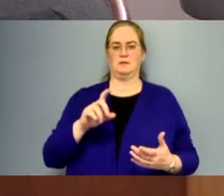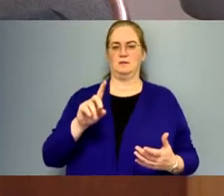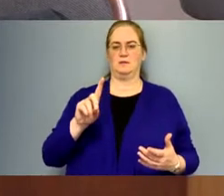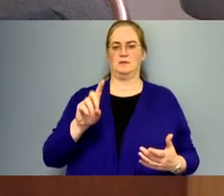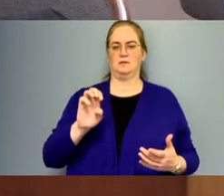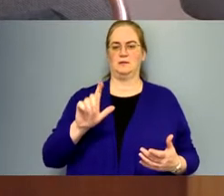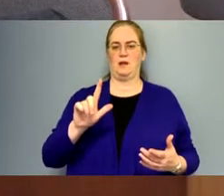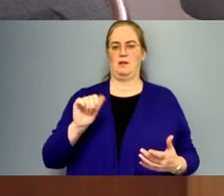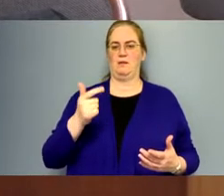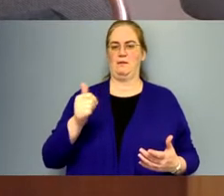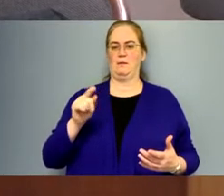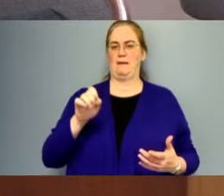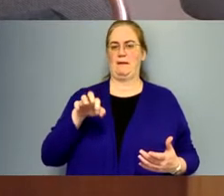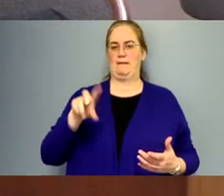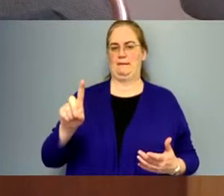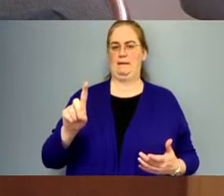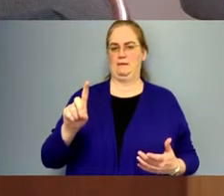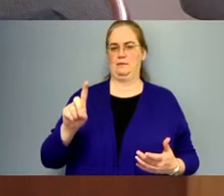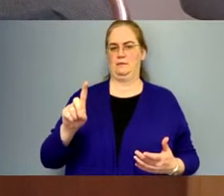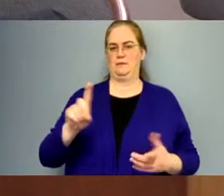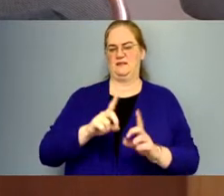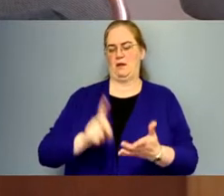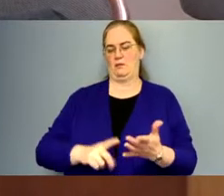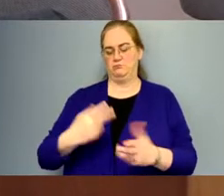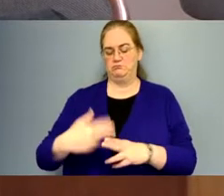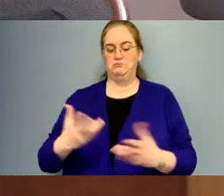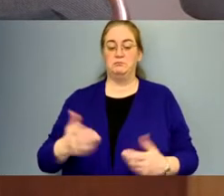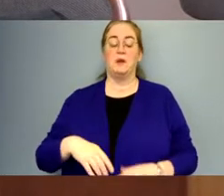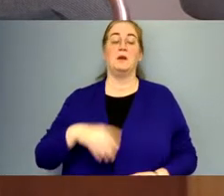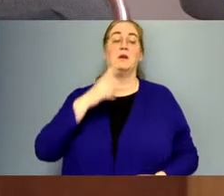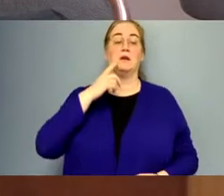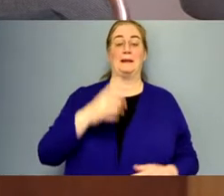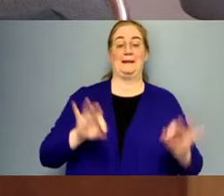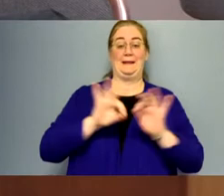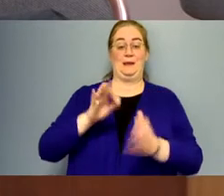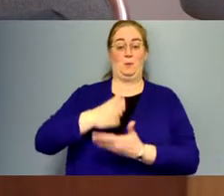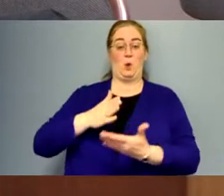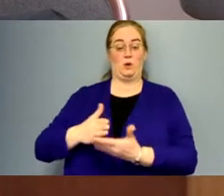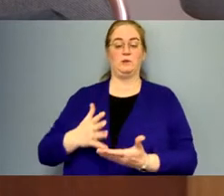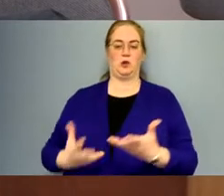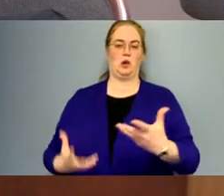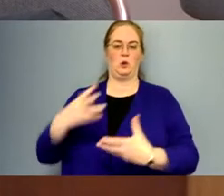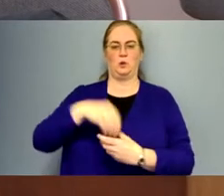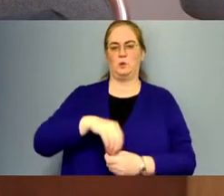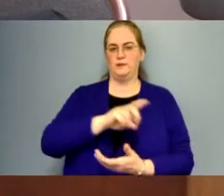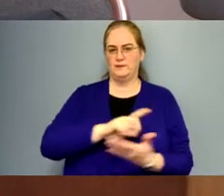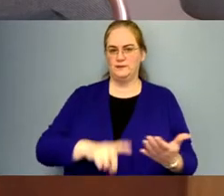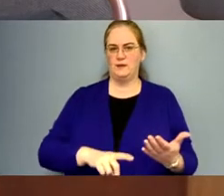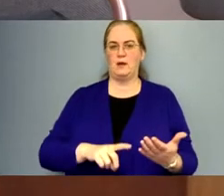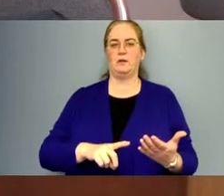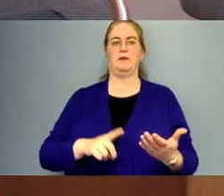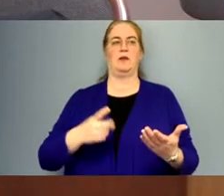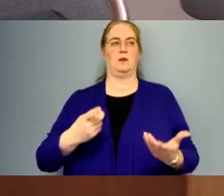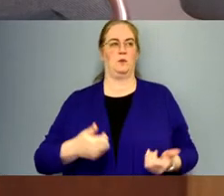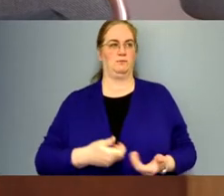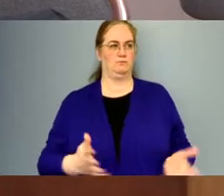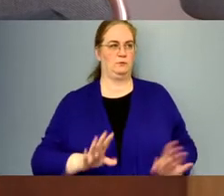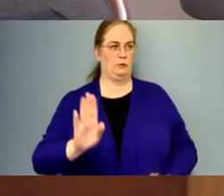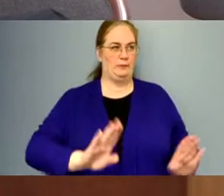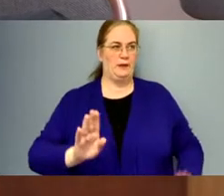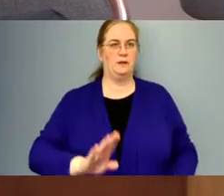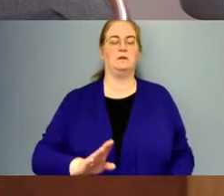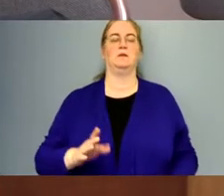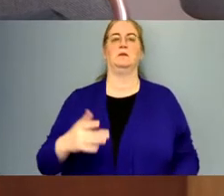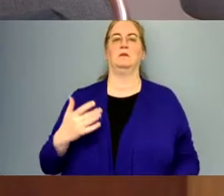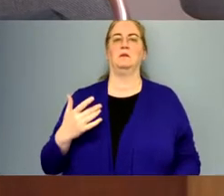Uh, essentially, there was the main key components of the fire alarm system are, are, are included as part of the design that goes out the bid. Uh, ultimately,